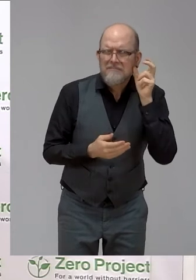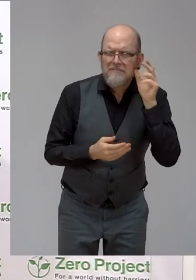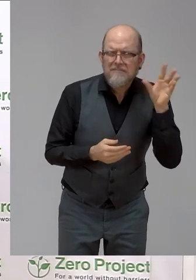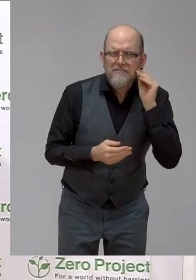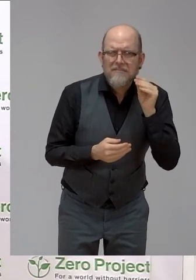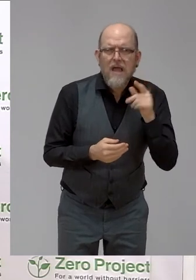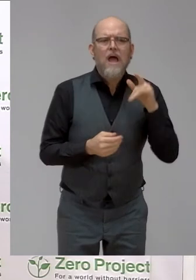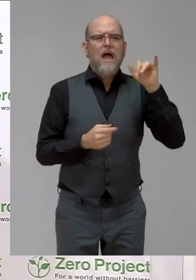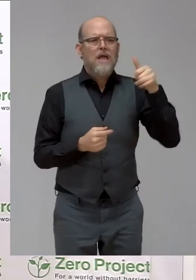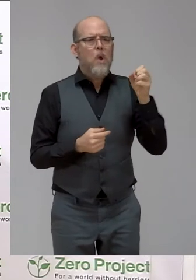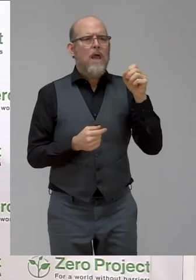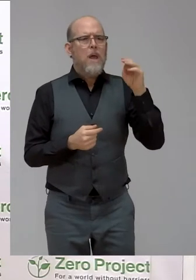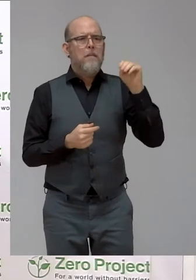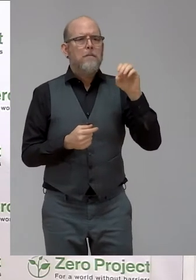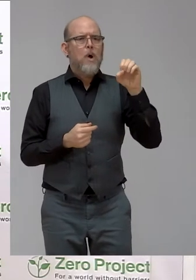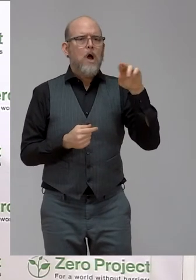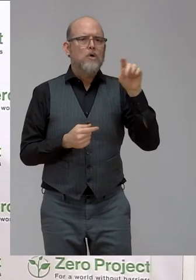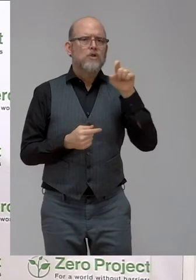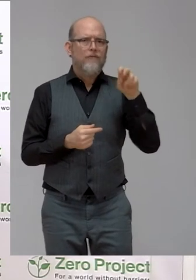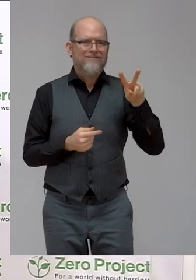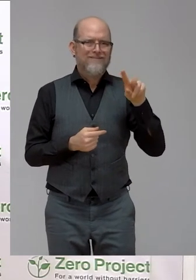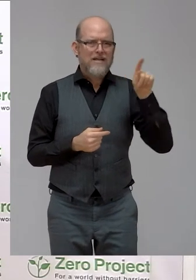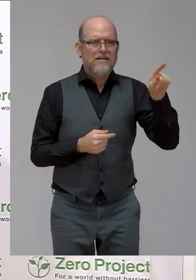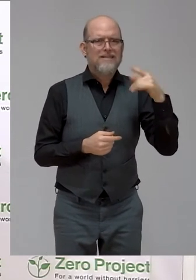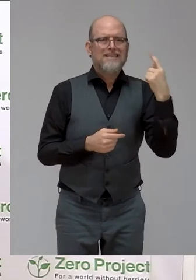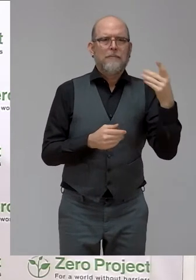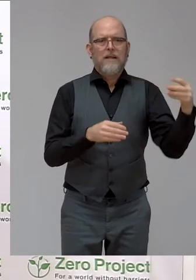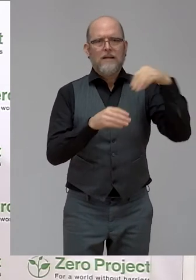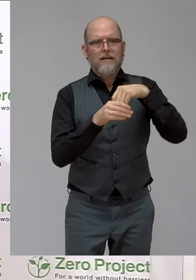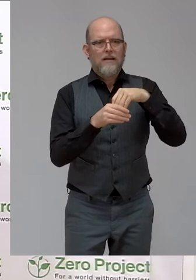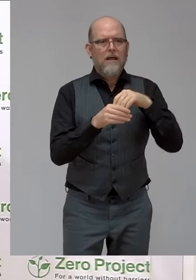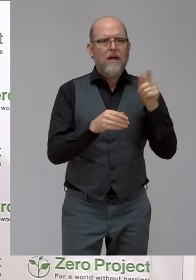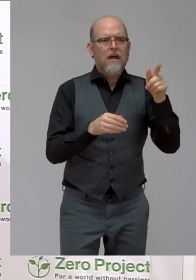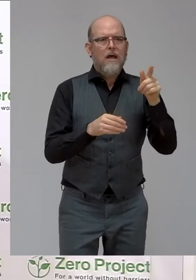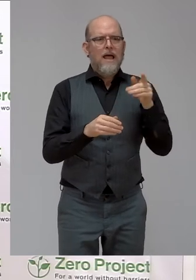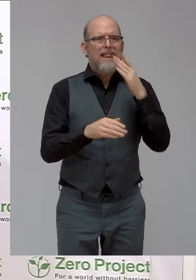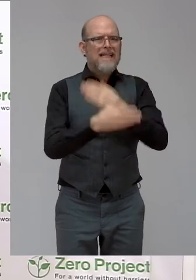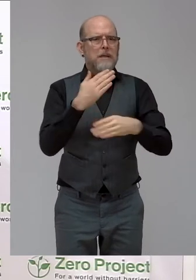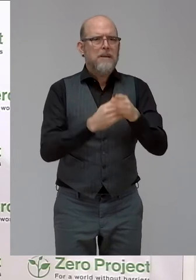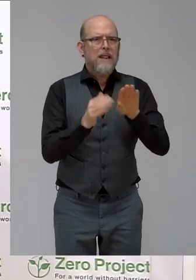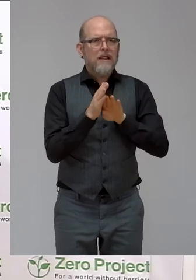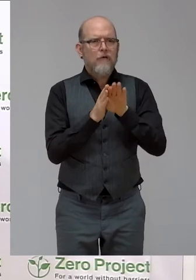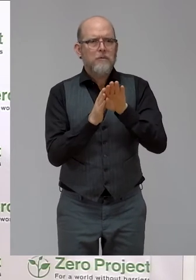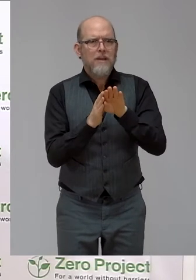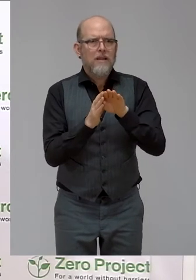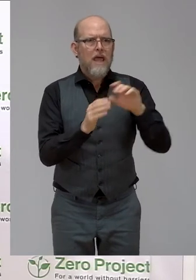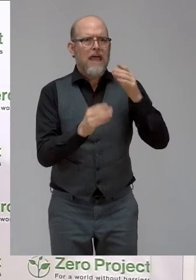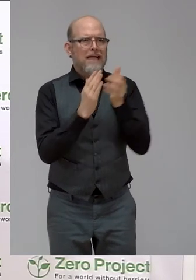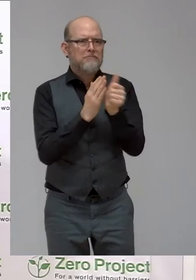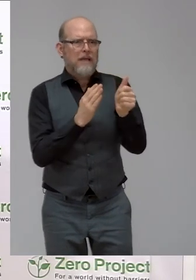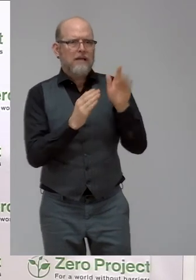work on the ground, being with Light for the World now for several years. Joy, can you give us a more in-depth introduction of yourself?